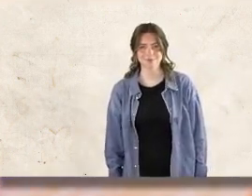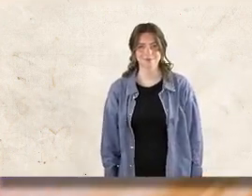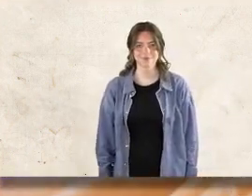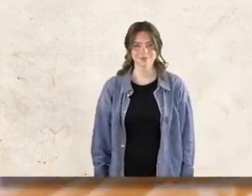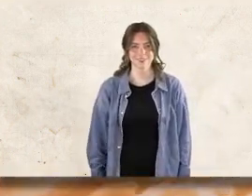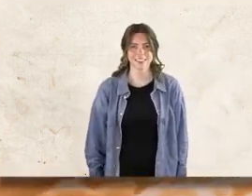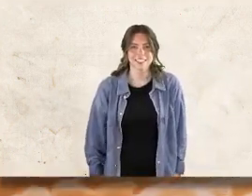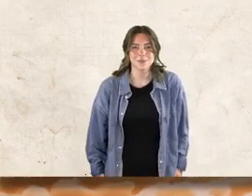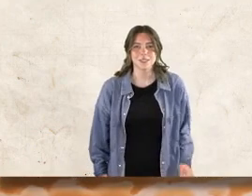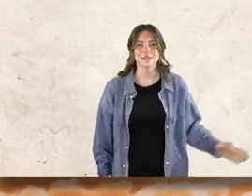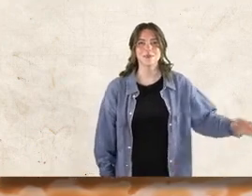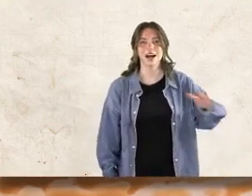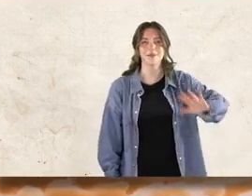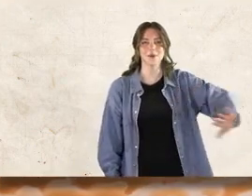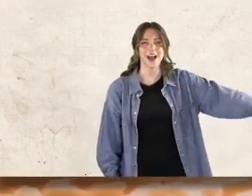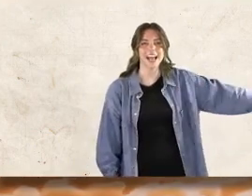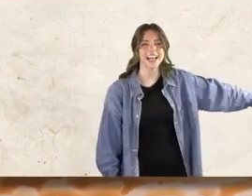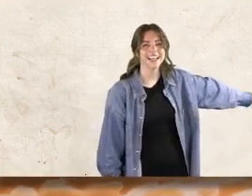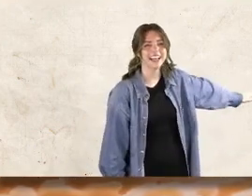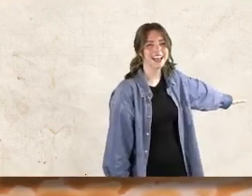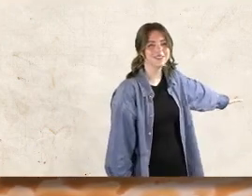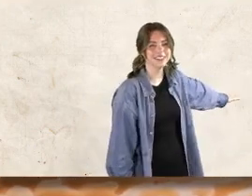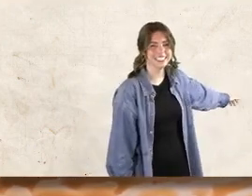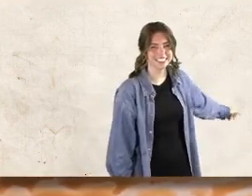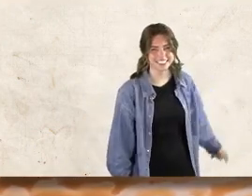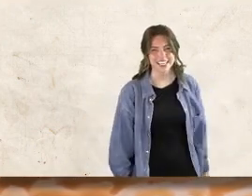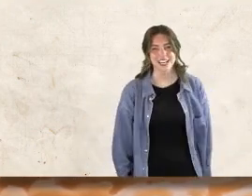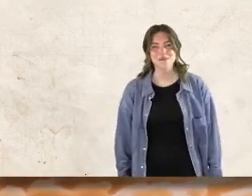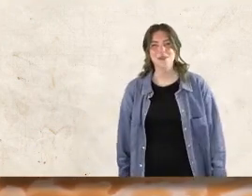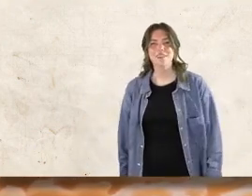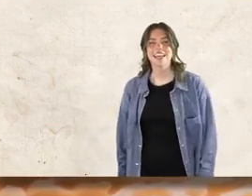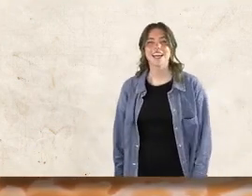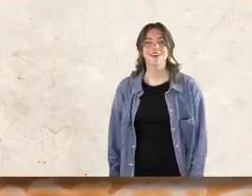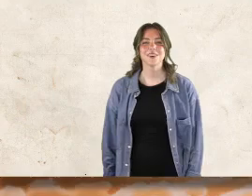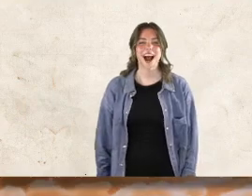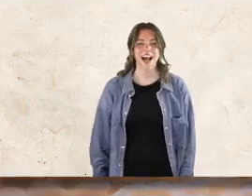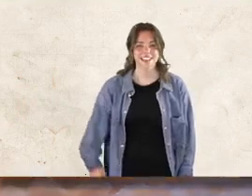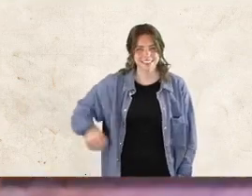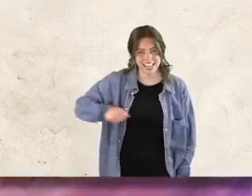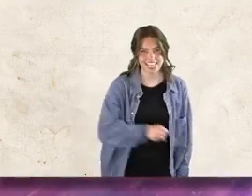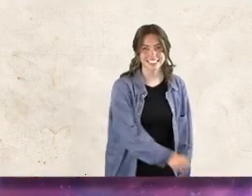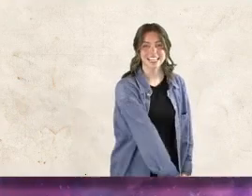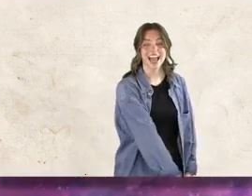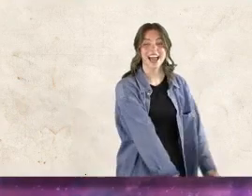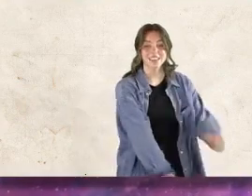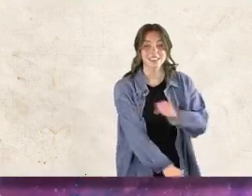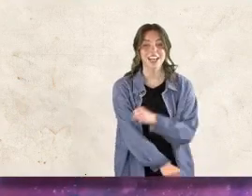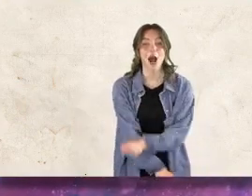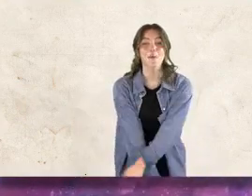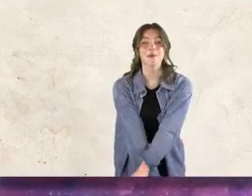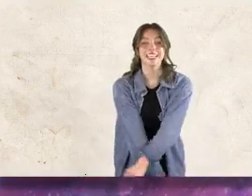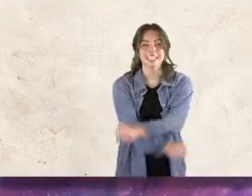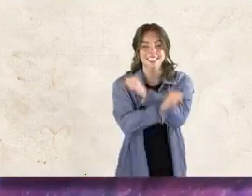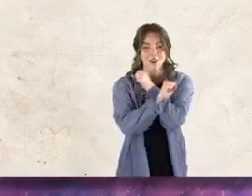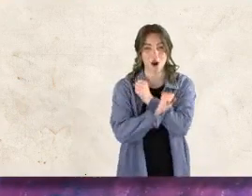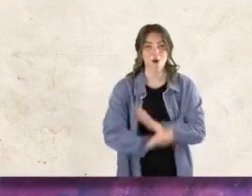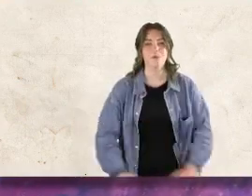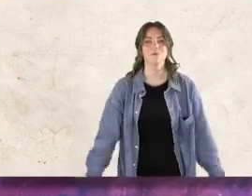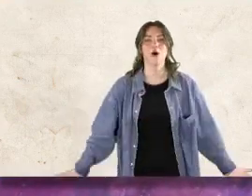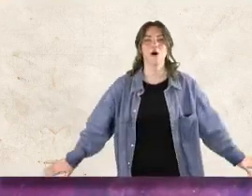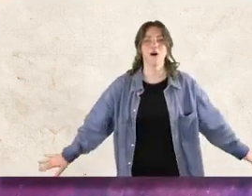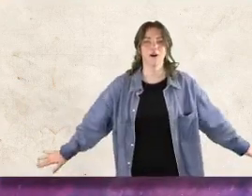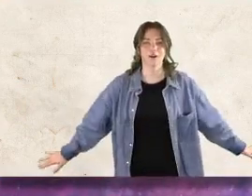He will wipe away every tear from their eyes And death shall be